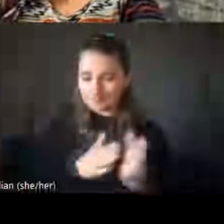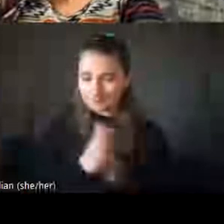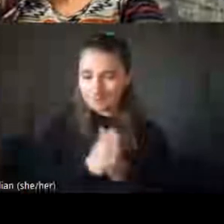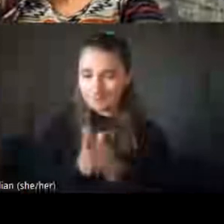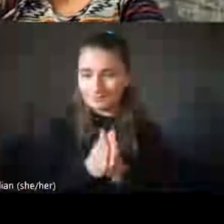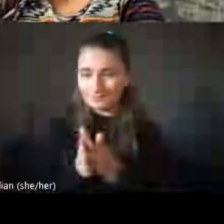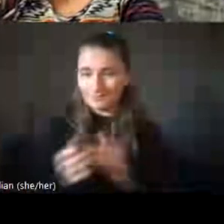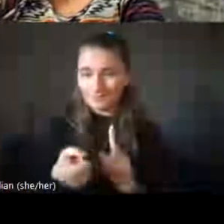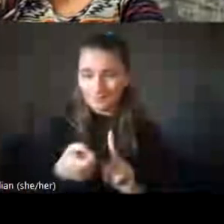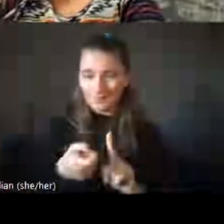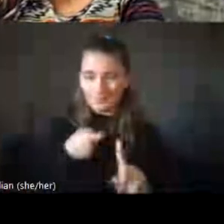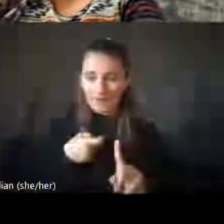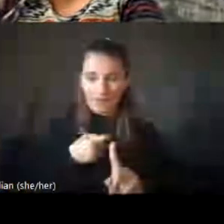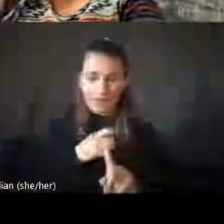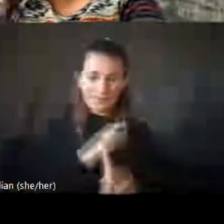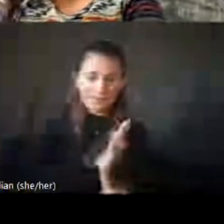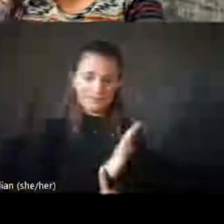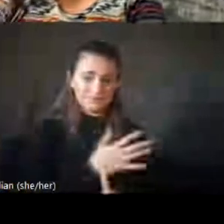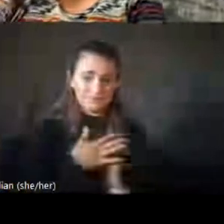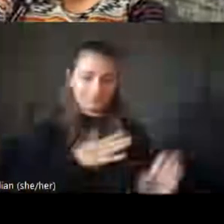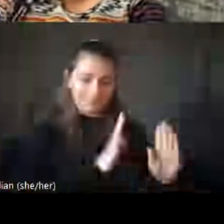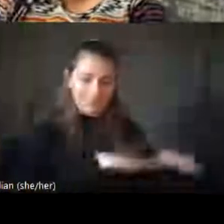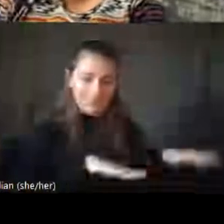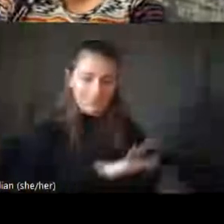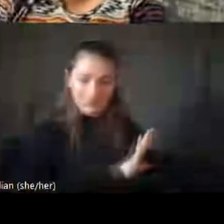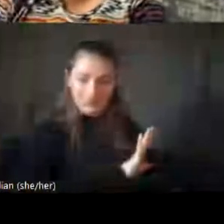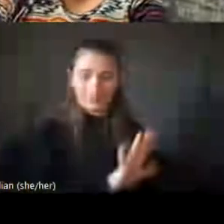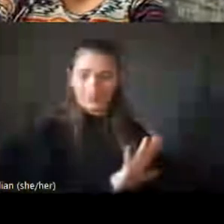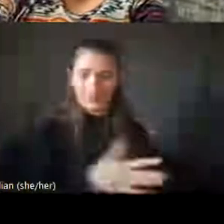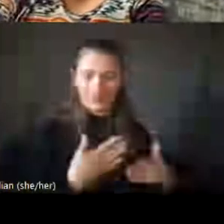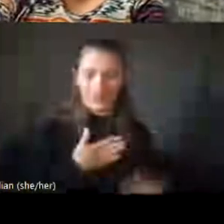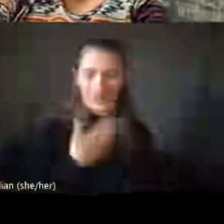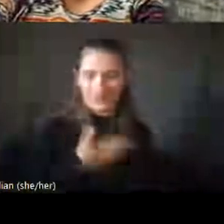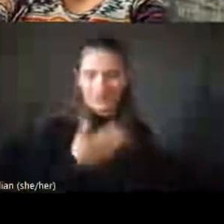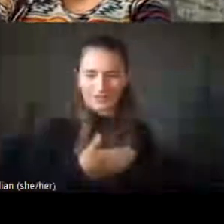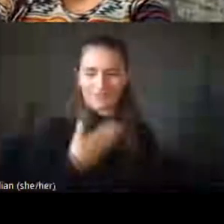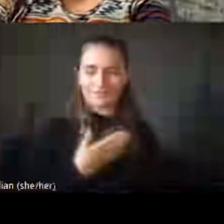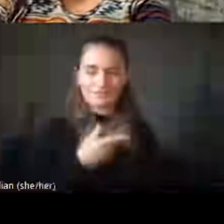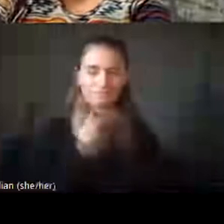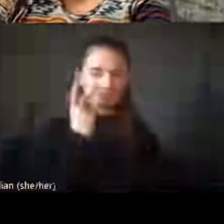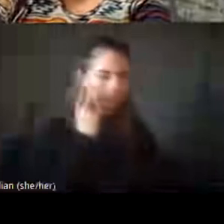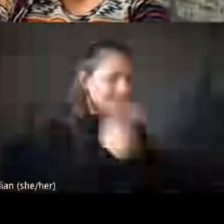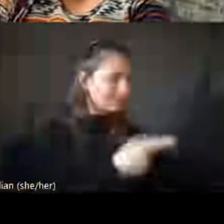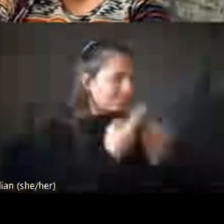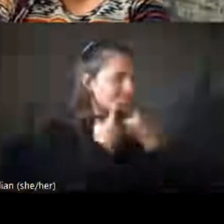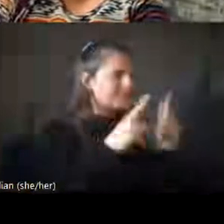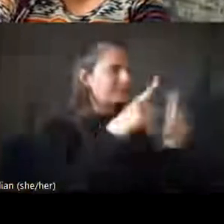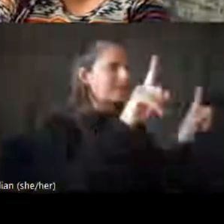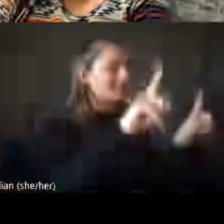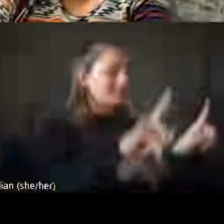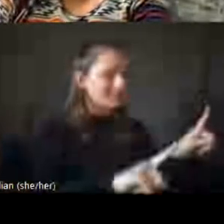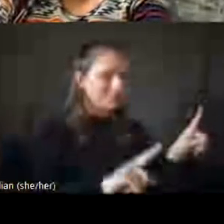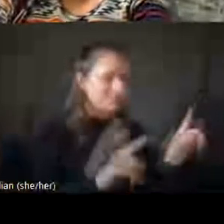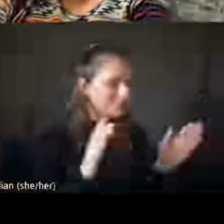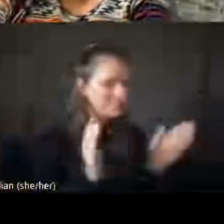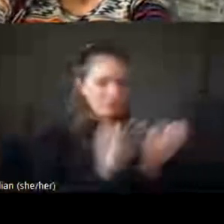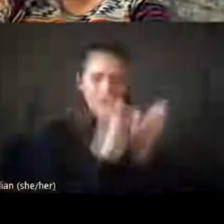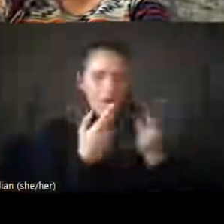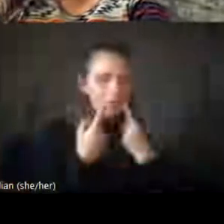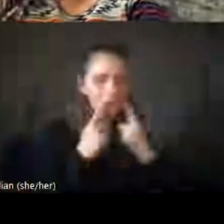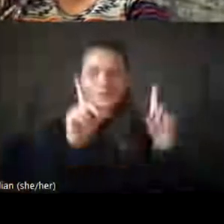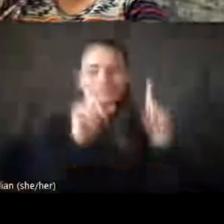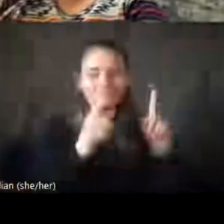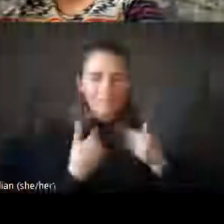also from their happiness, you know, seeing them succeed. And, you know, the little, the little victories, you know, that they